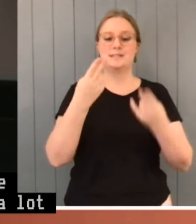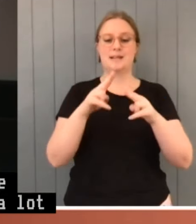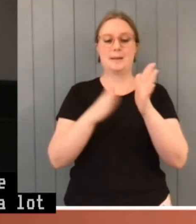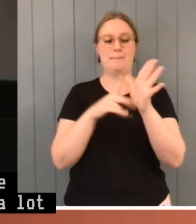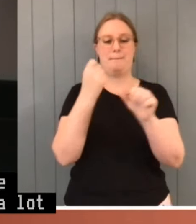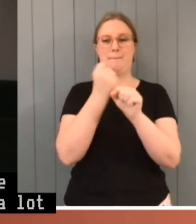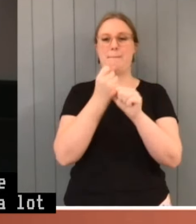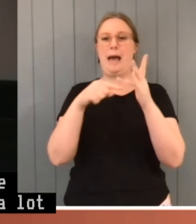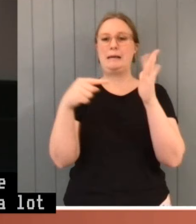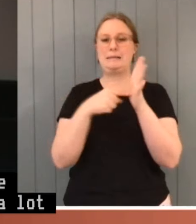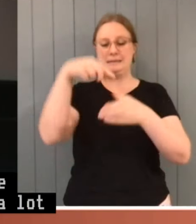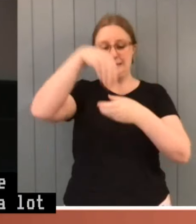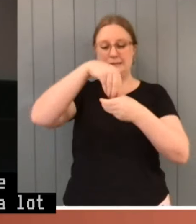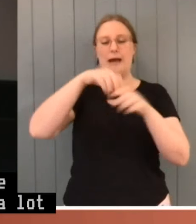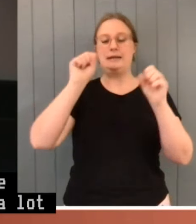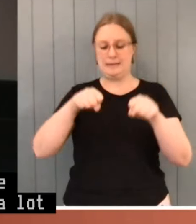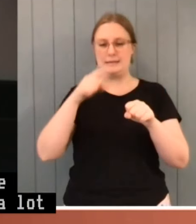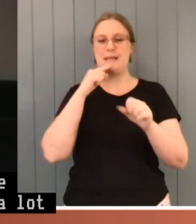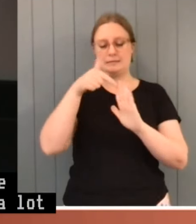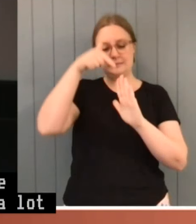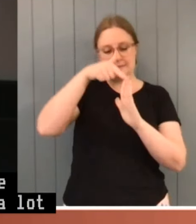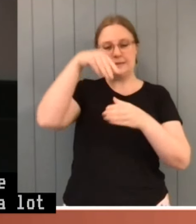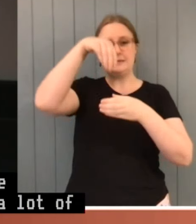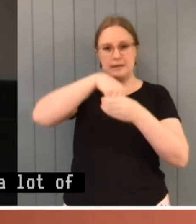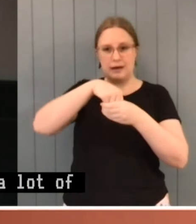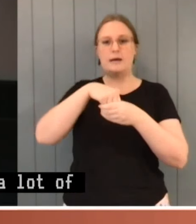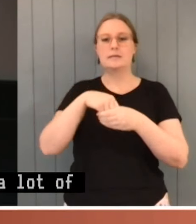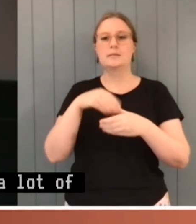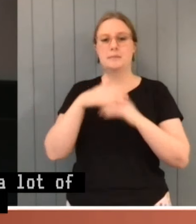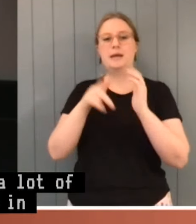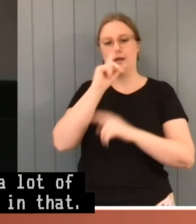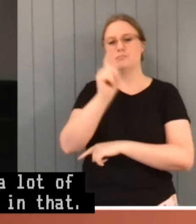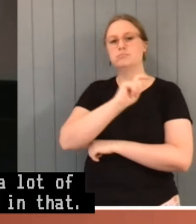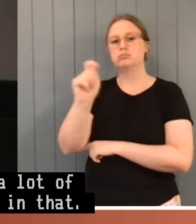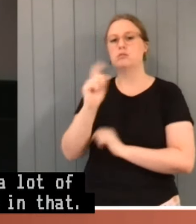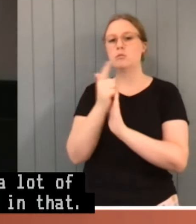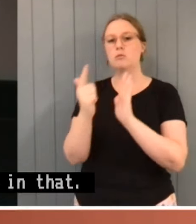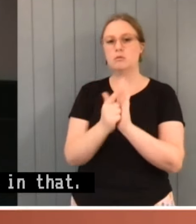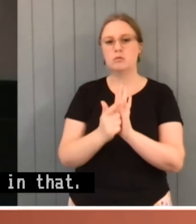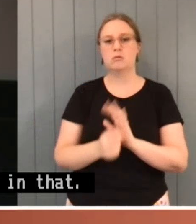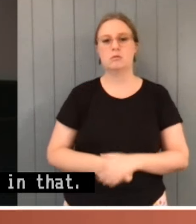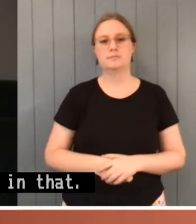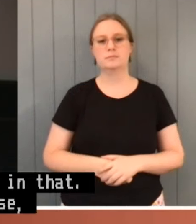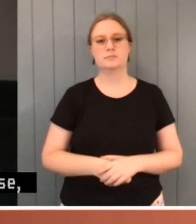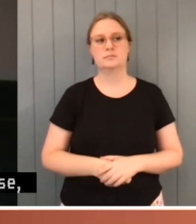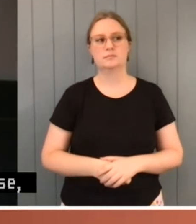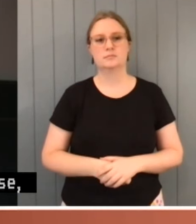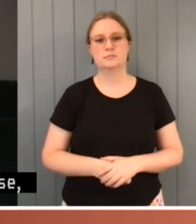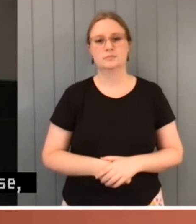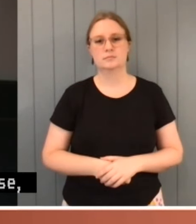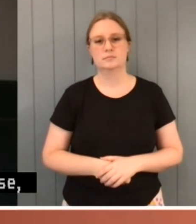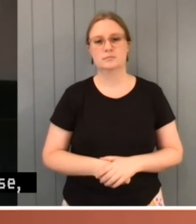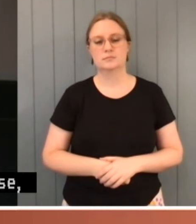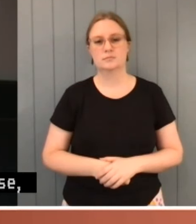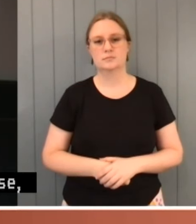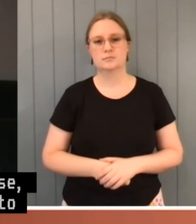None of the above, of course, requires the court to try to construct an imaginary intention of the parliament, even